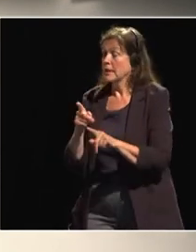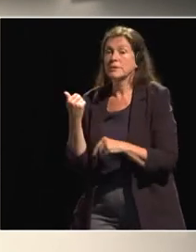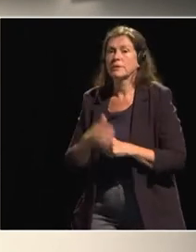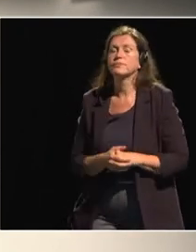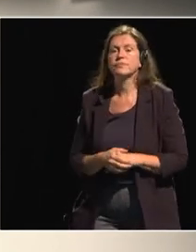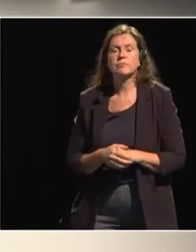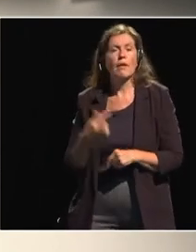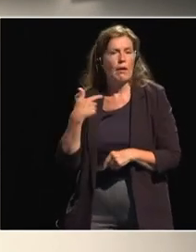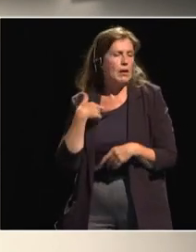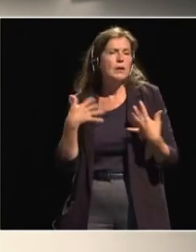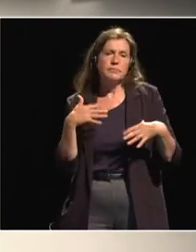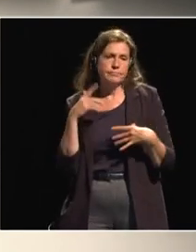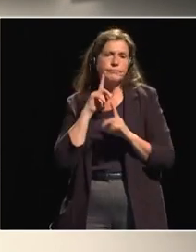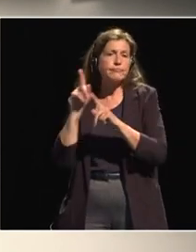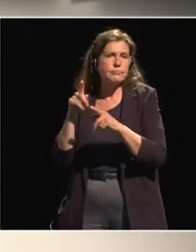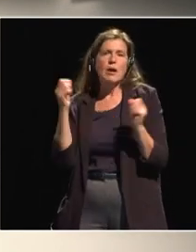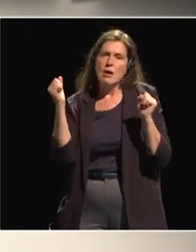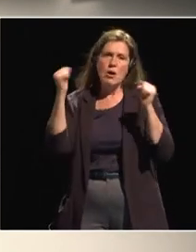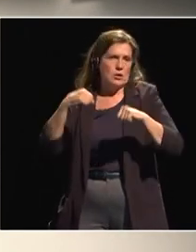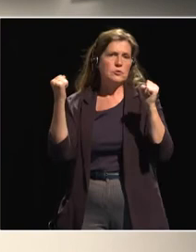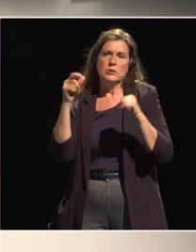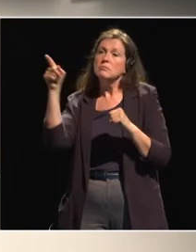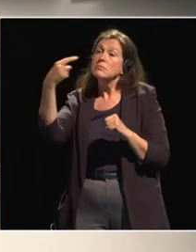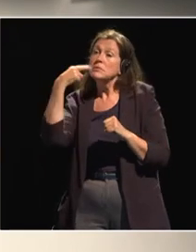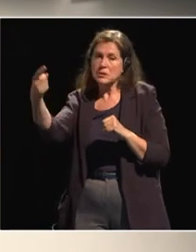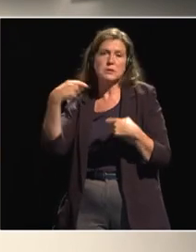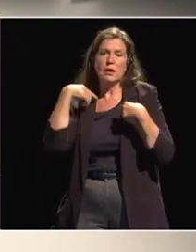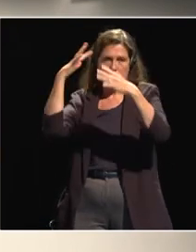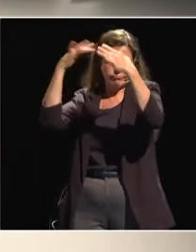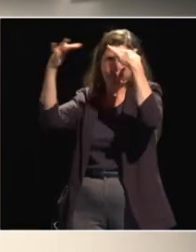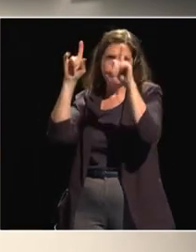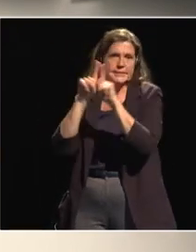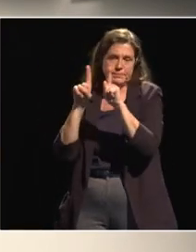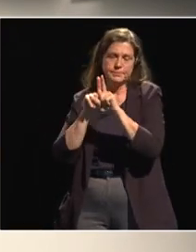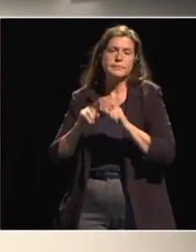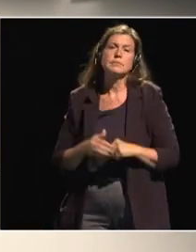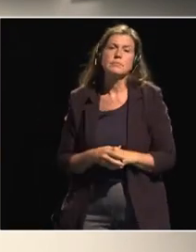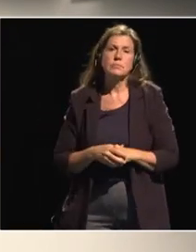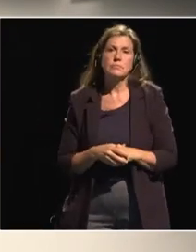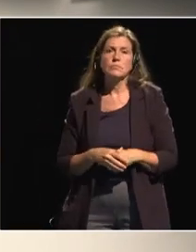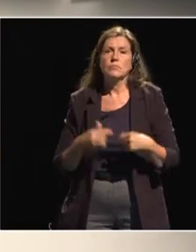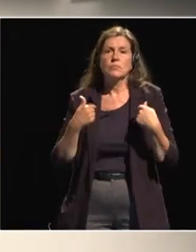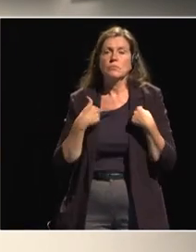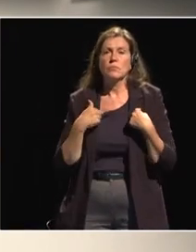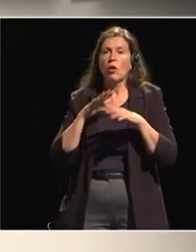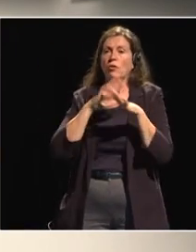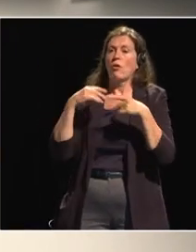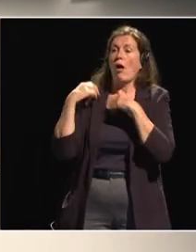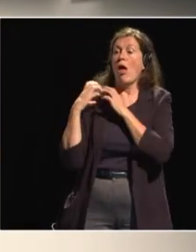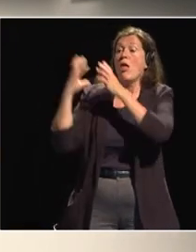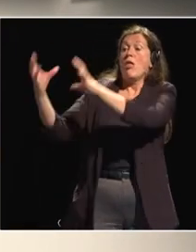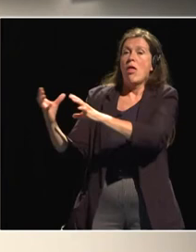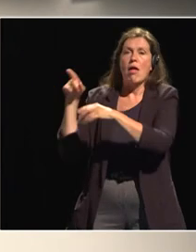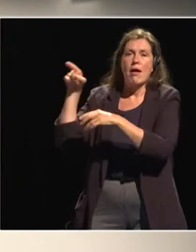share very much what the speaker is and what the questioner said and this is why i hope that tom i'm not putting a big challenge in tom arland's team